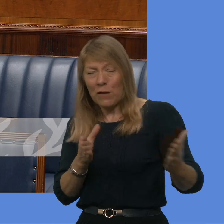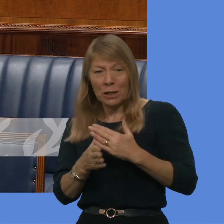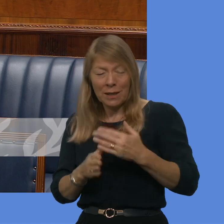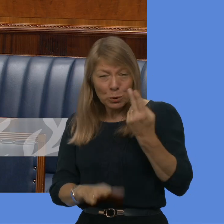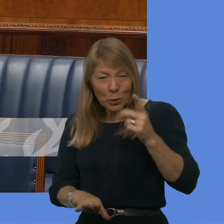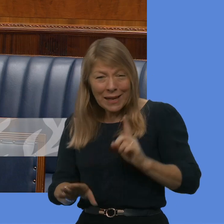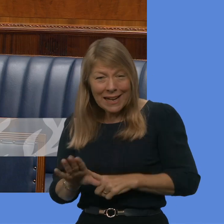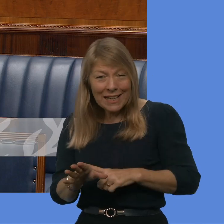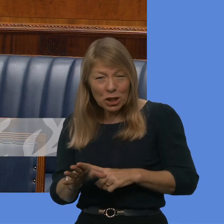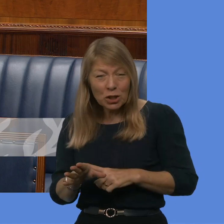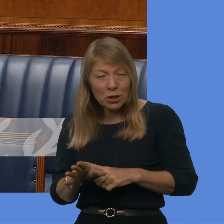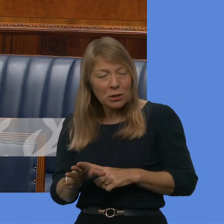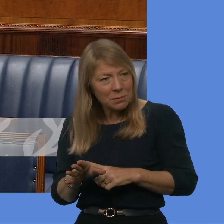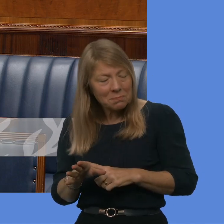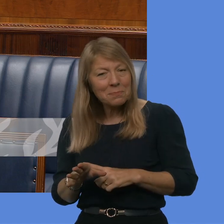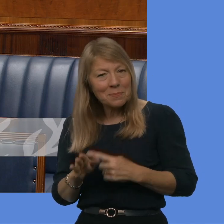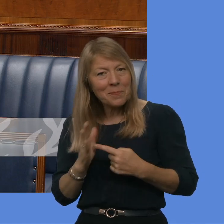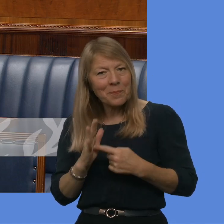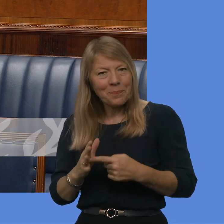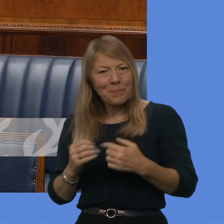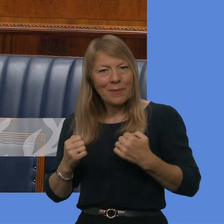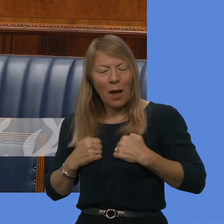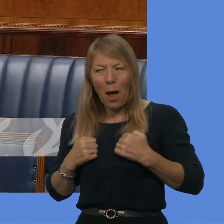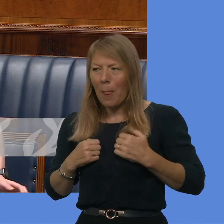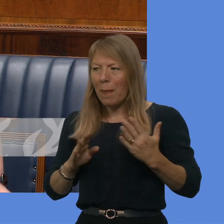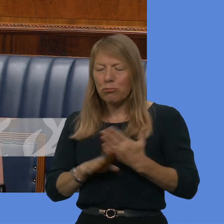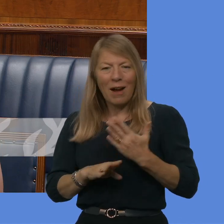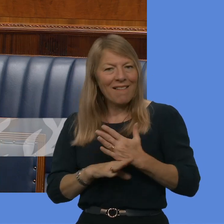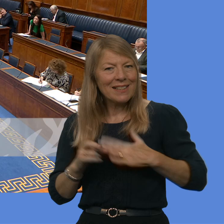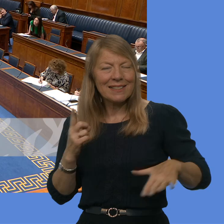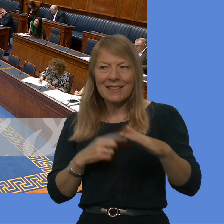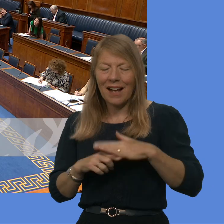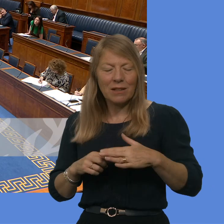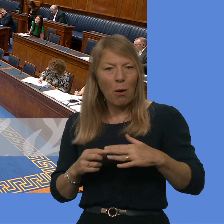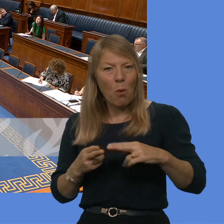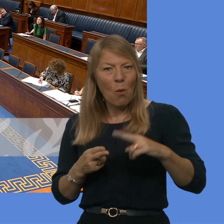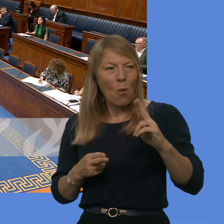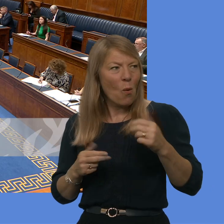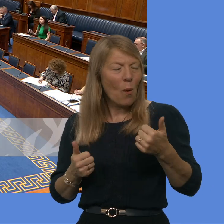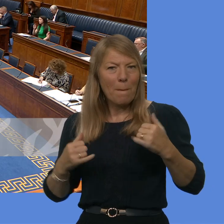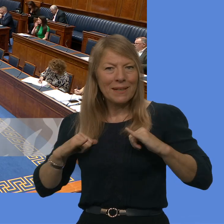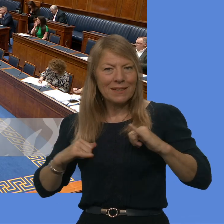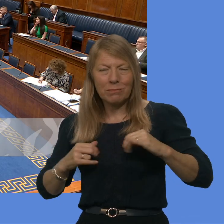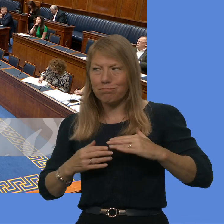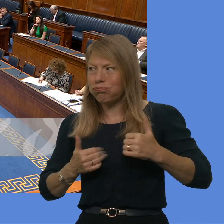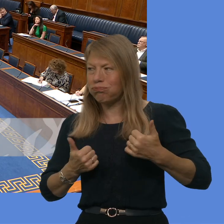news that indicates that our local economy and private sector in particular are growing? The Minister, think